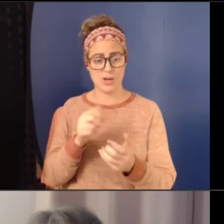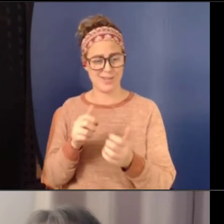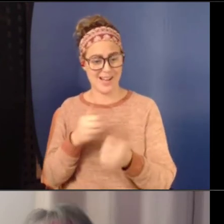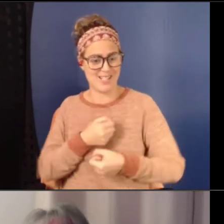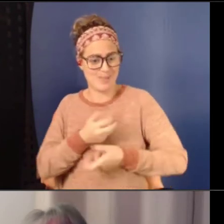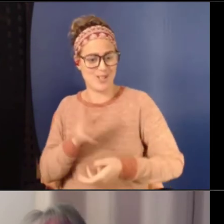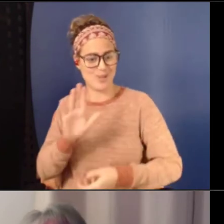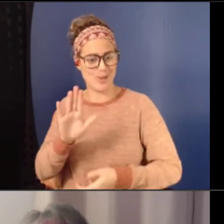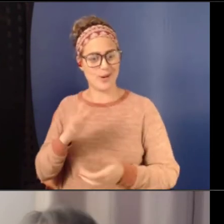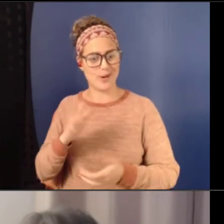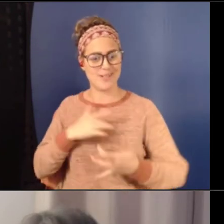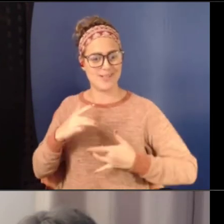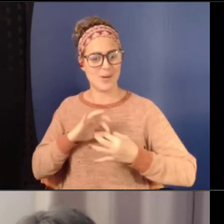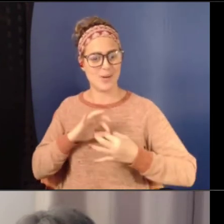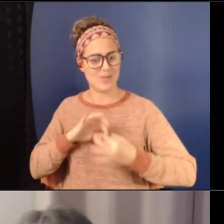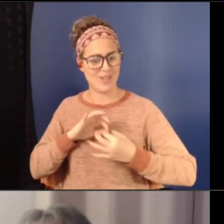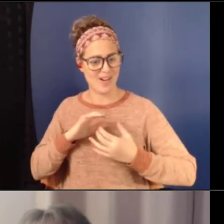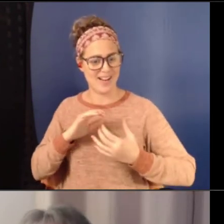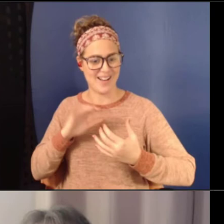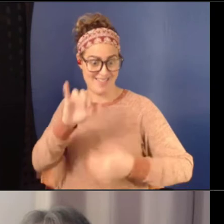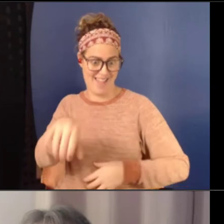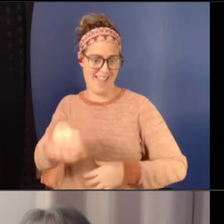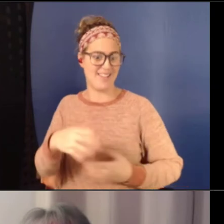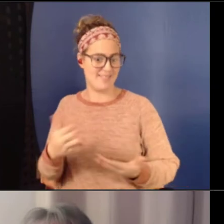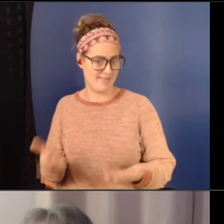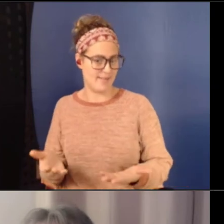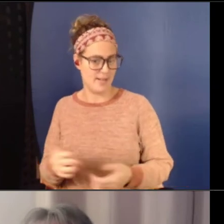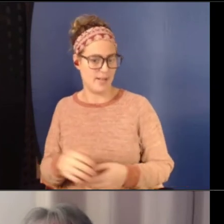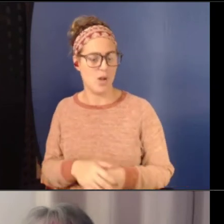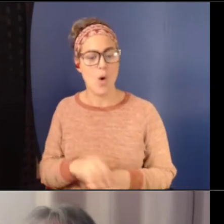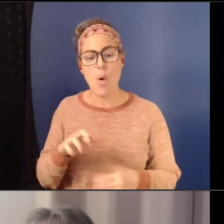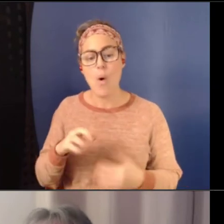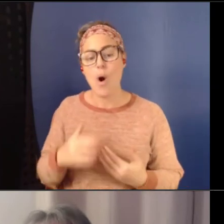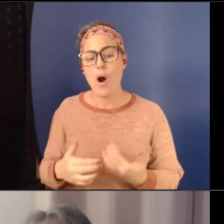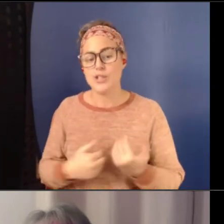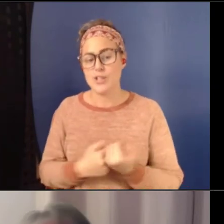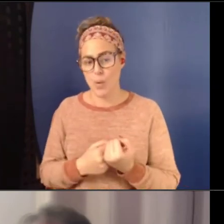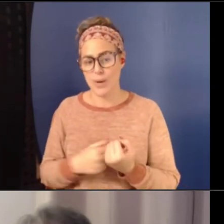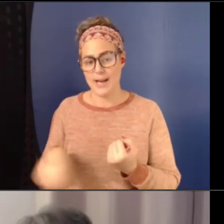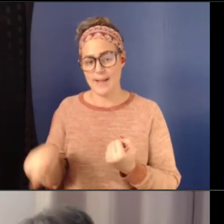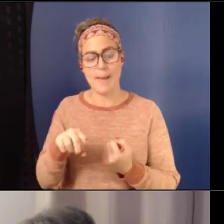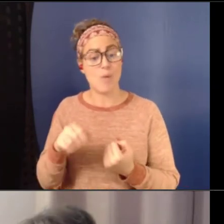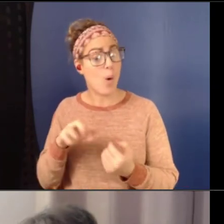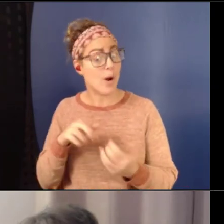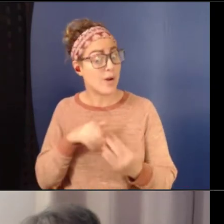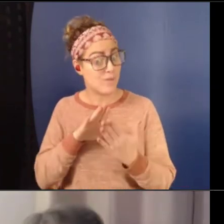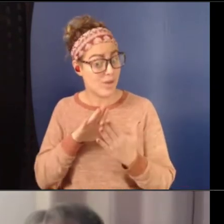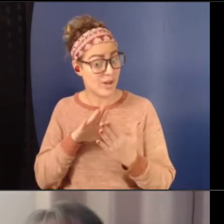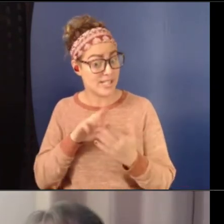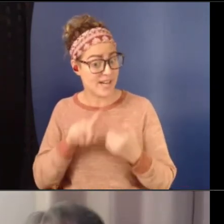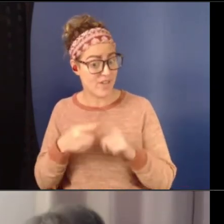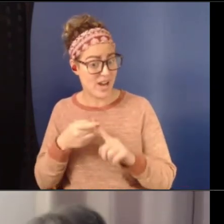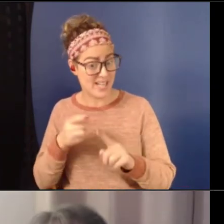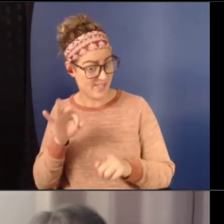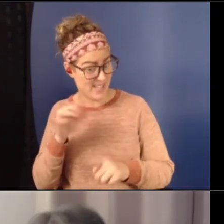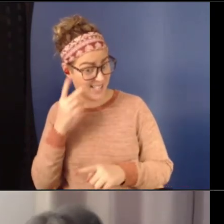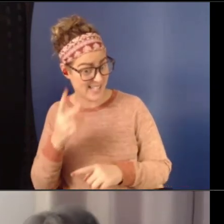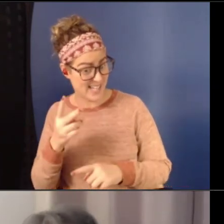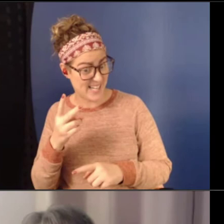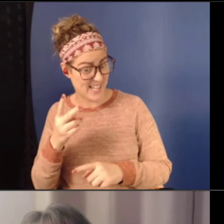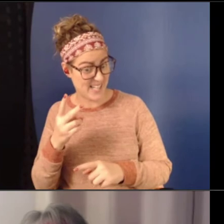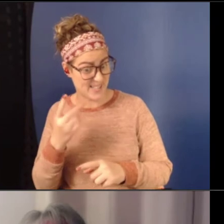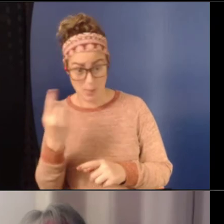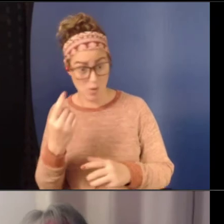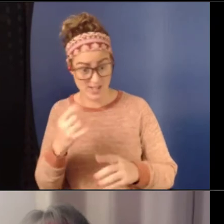concern to their friend or offering to go with them to get, to get some help or confronting a friend who they see being harassing or